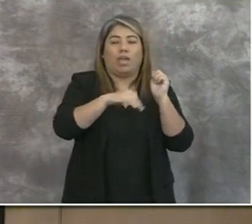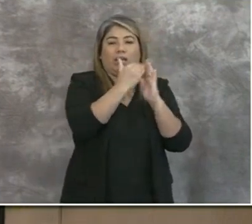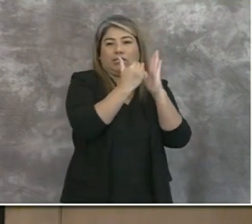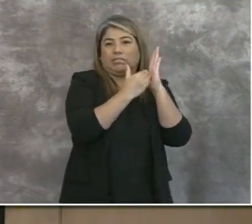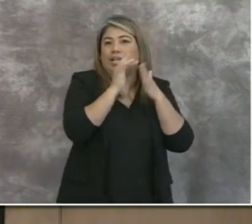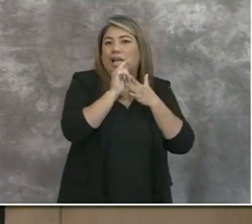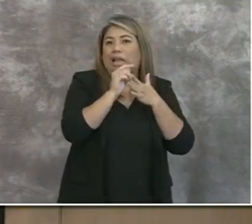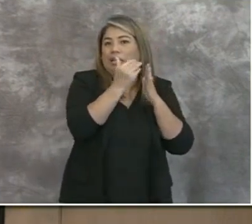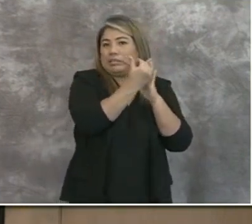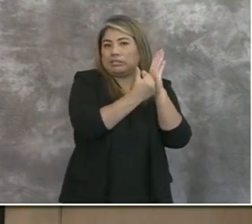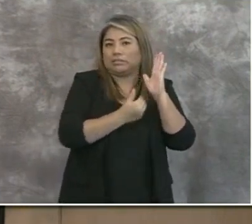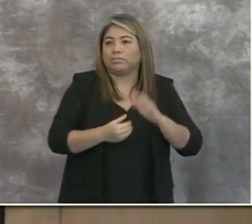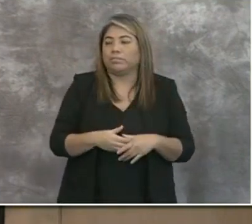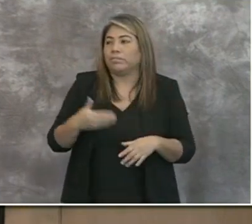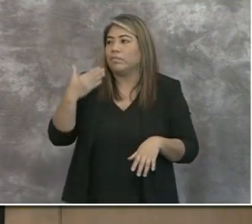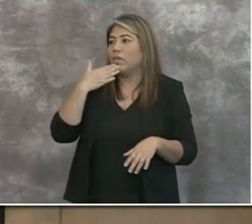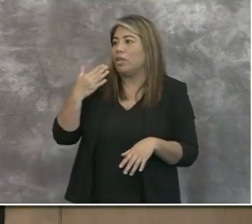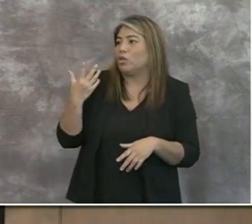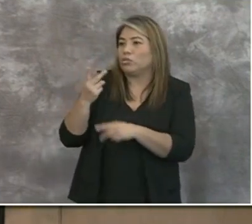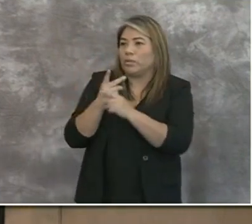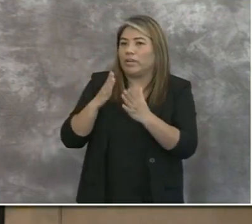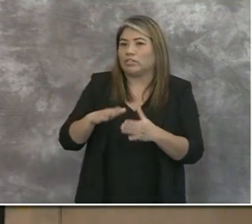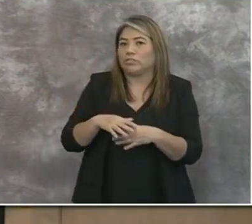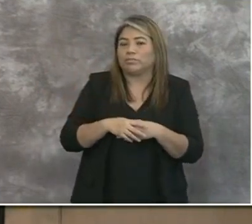All right. Thank you, Supervisor Fletcher.